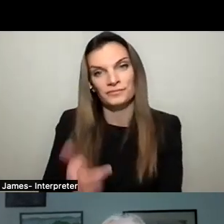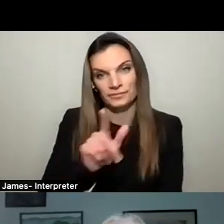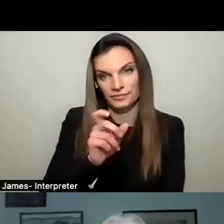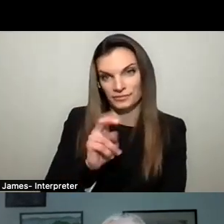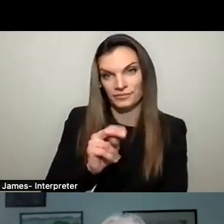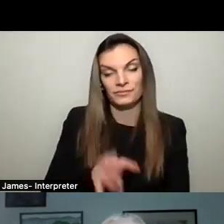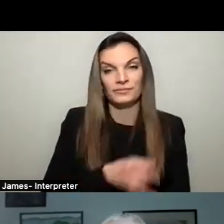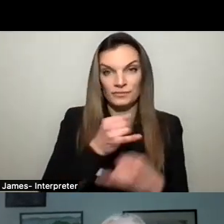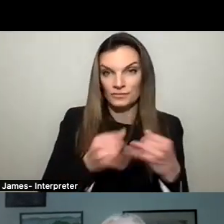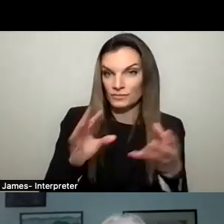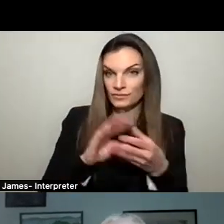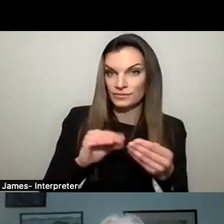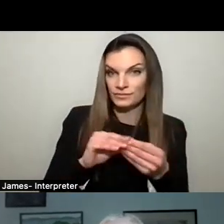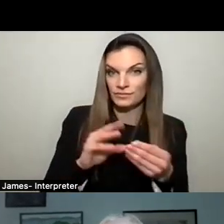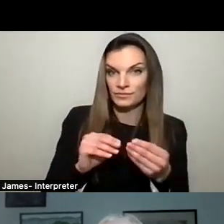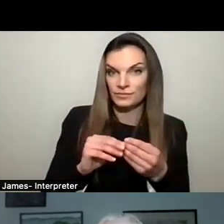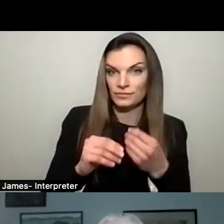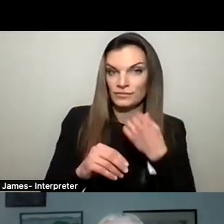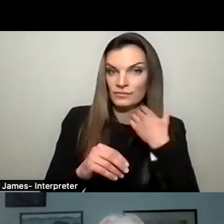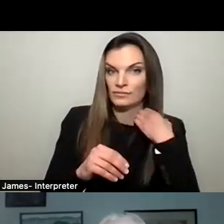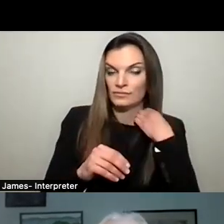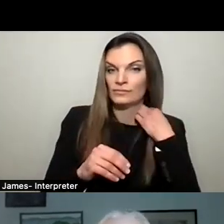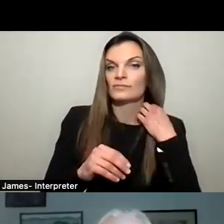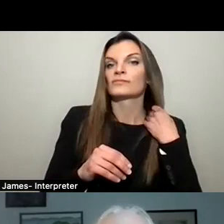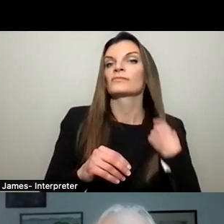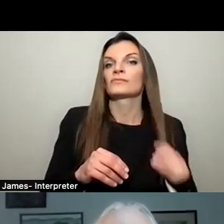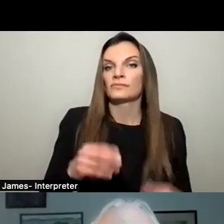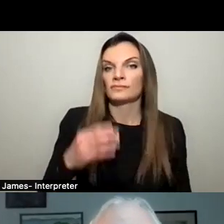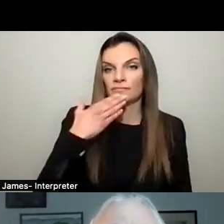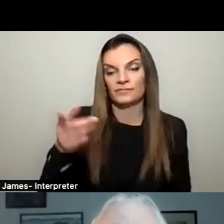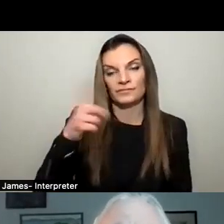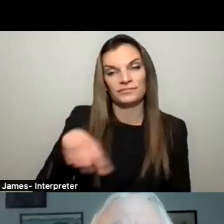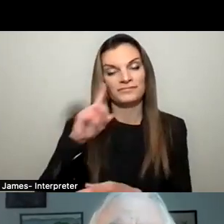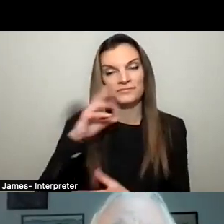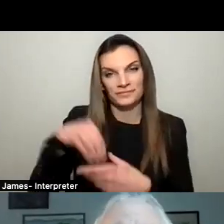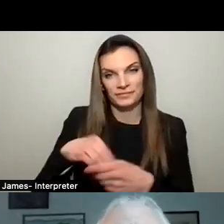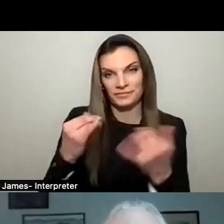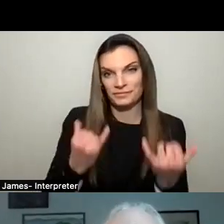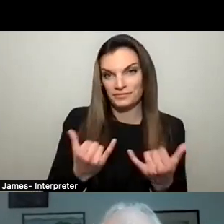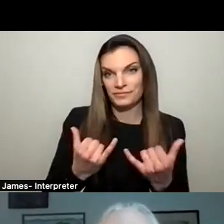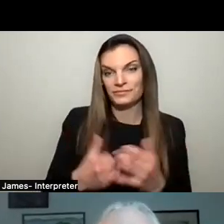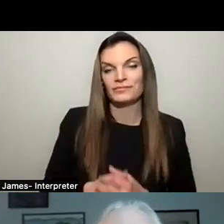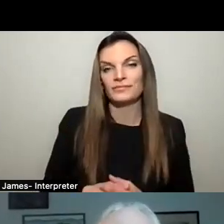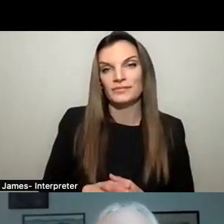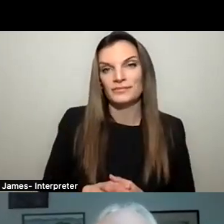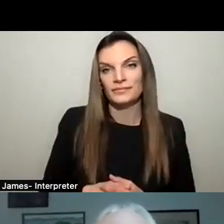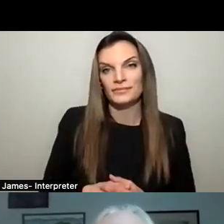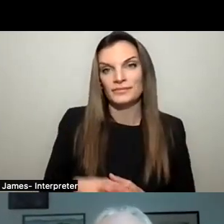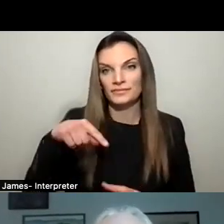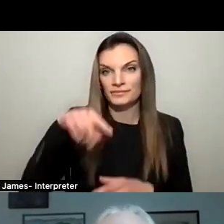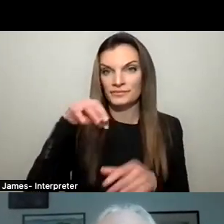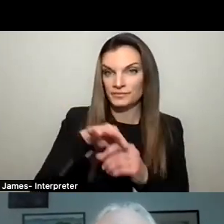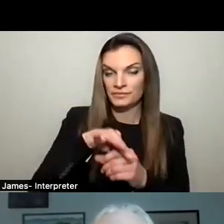closing statement. Thank you. And thank you all for participating this evening. Um, I think this election